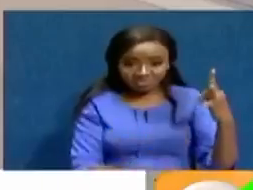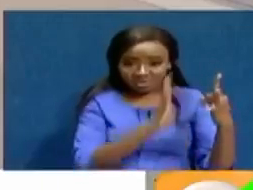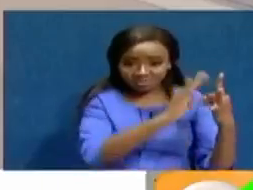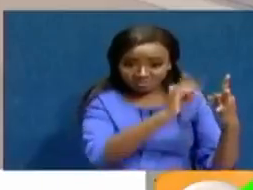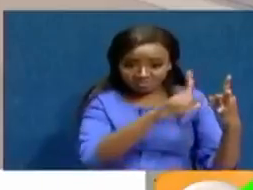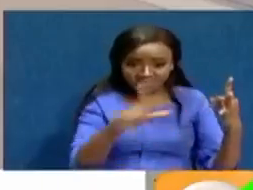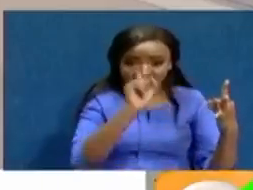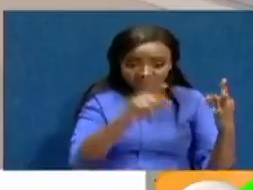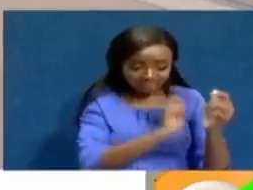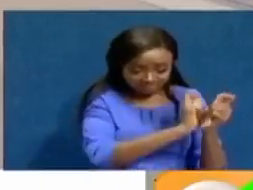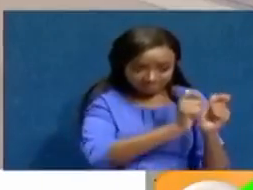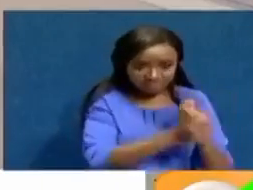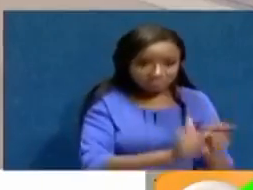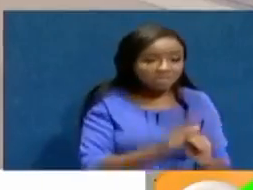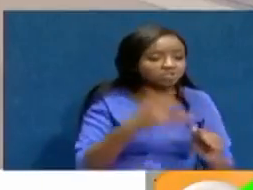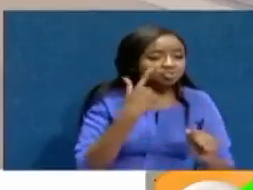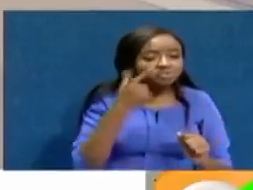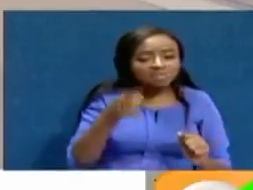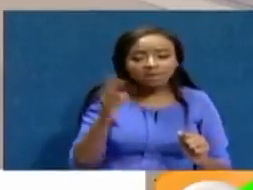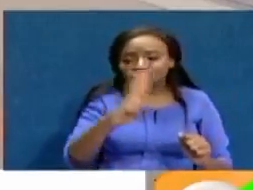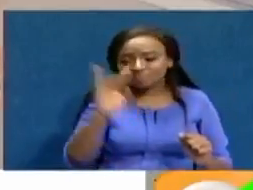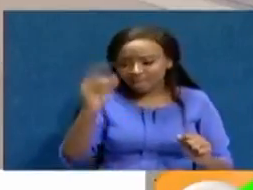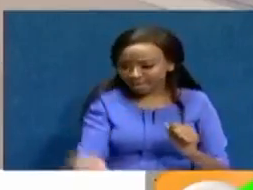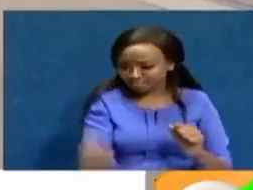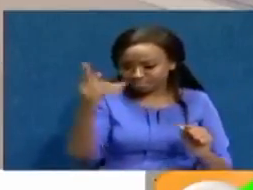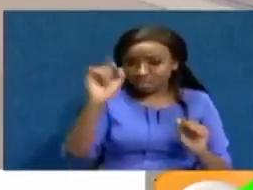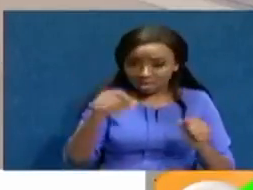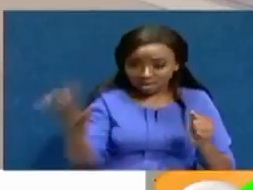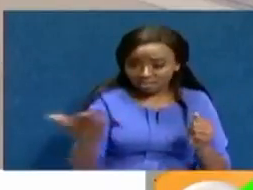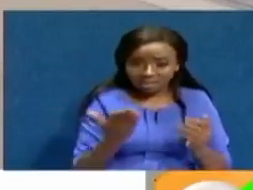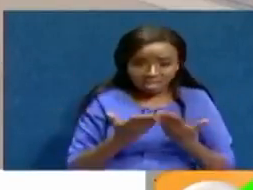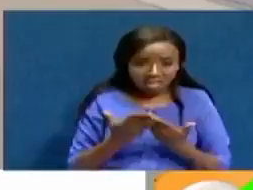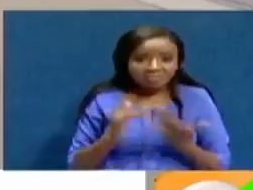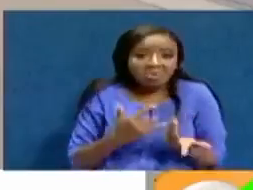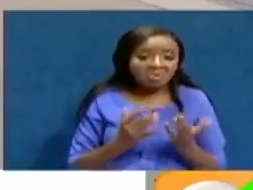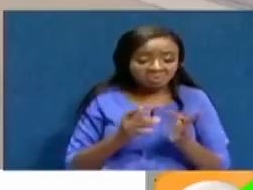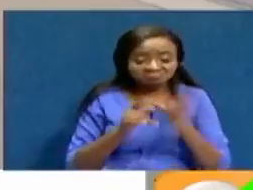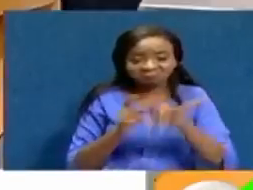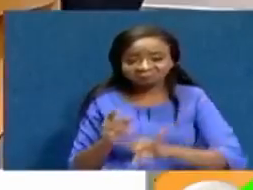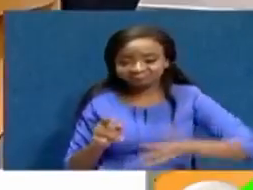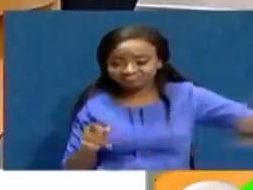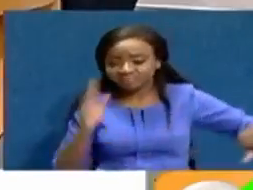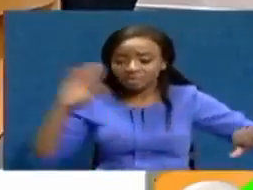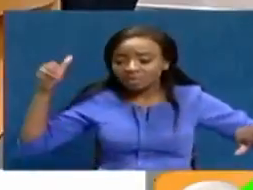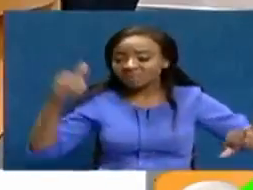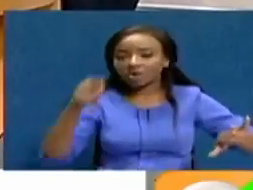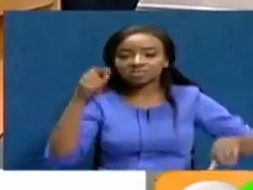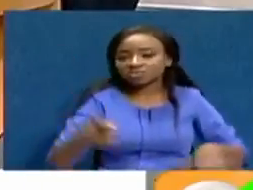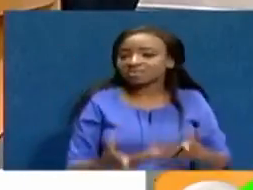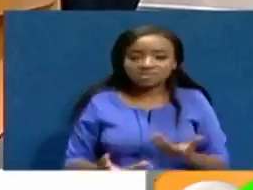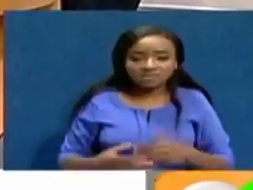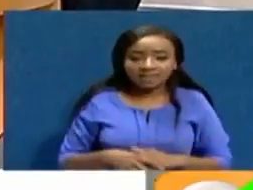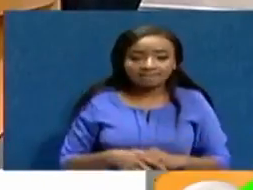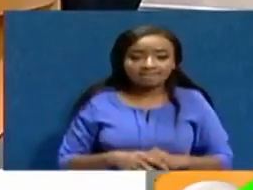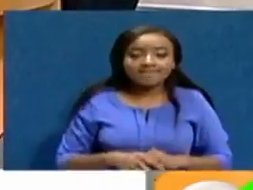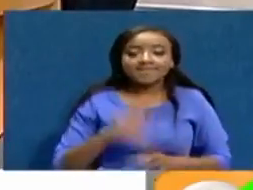with the BBI process now coming in and perhaps diverting attention? First of all, let me begin by saying that